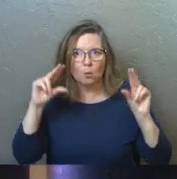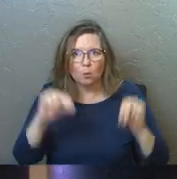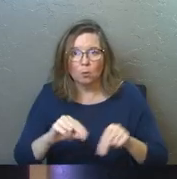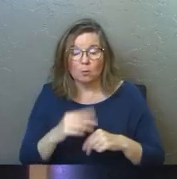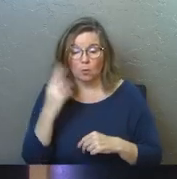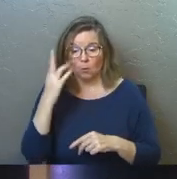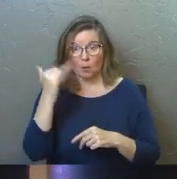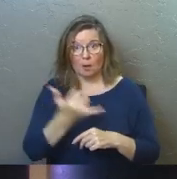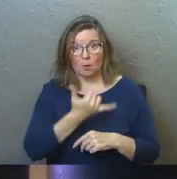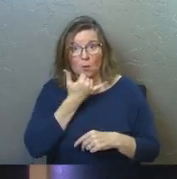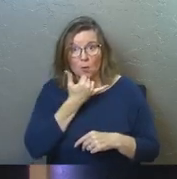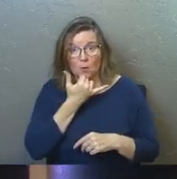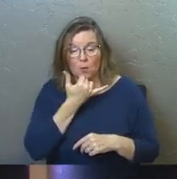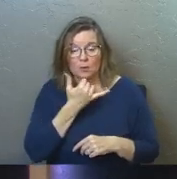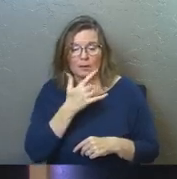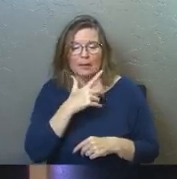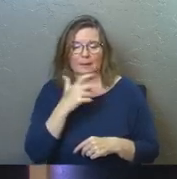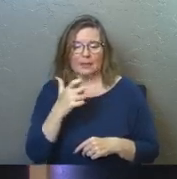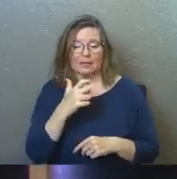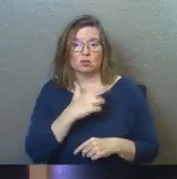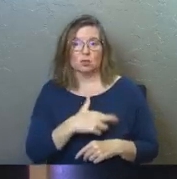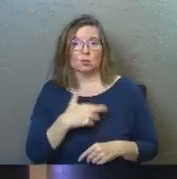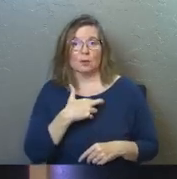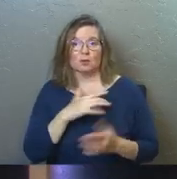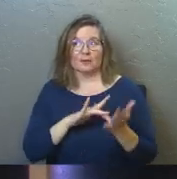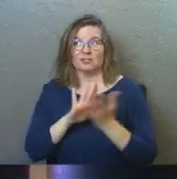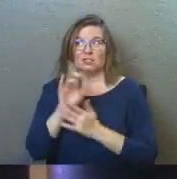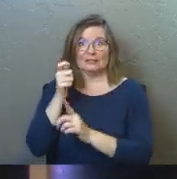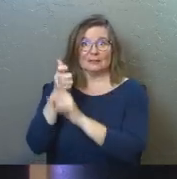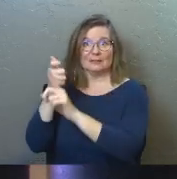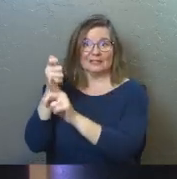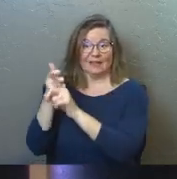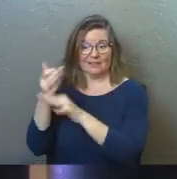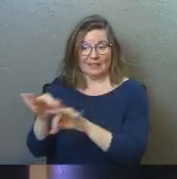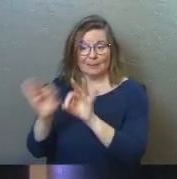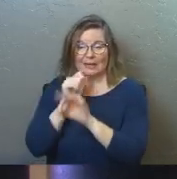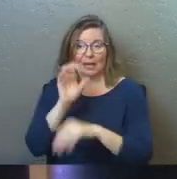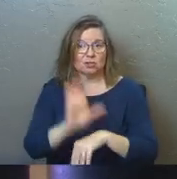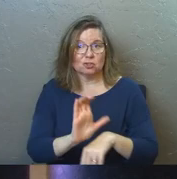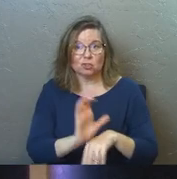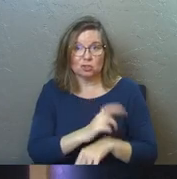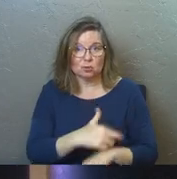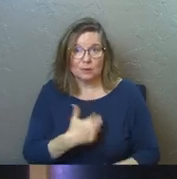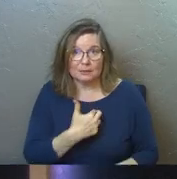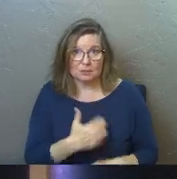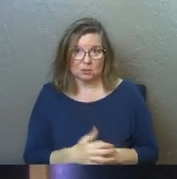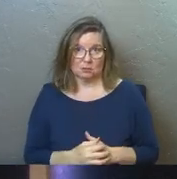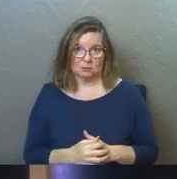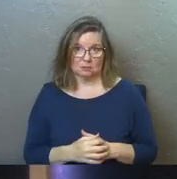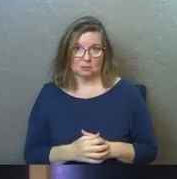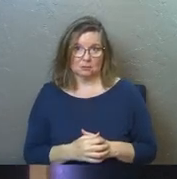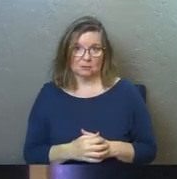The reason that's wrong is because it's the reputation of Jesus Christ himself that matters, not your church's reputation.